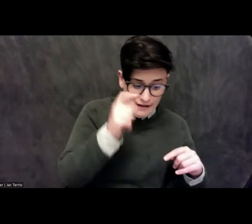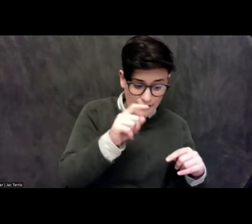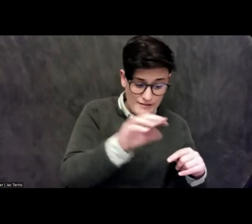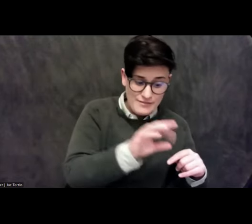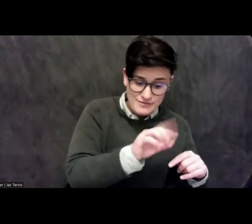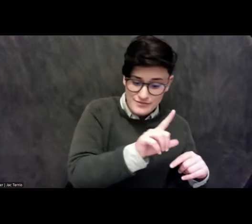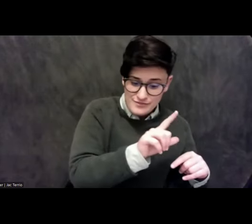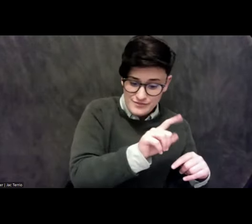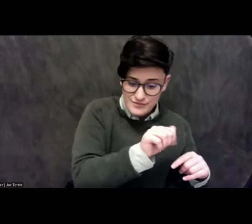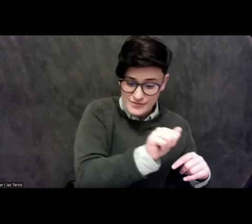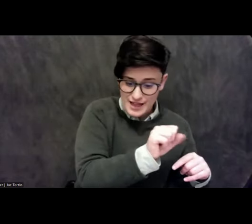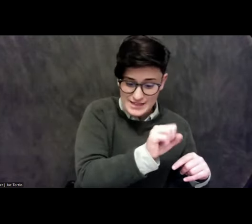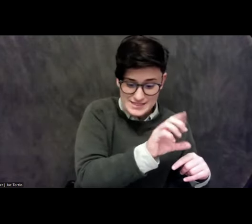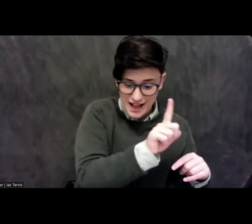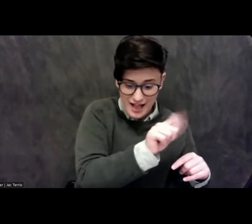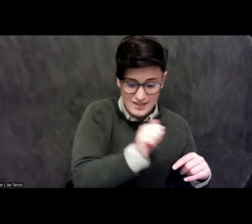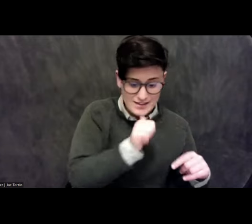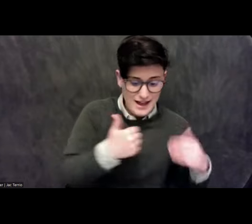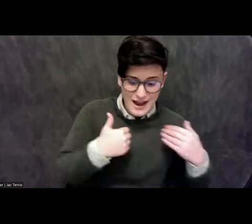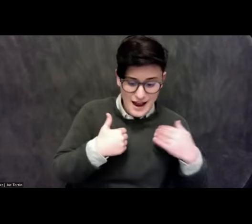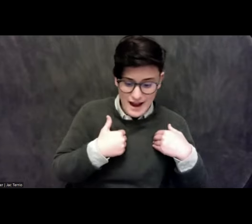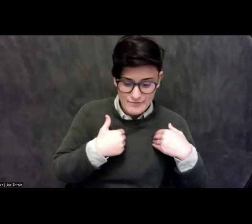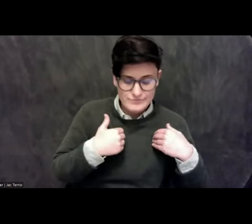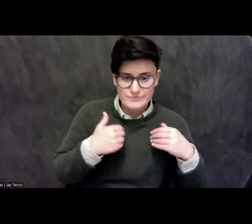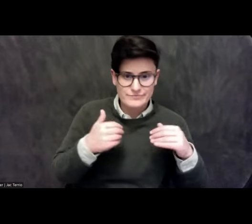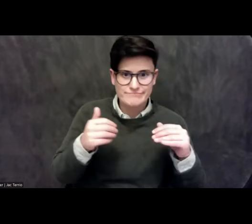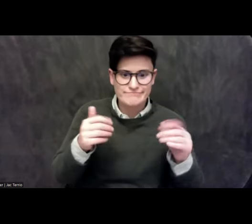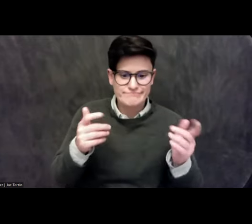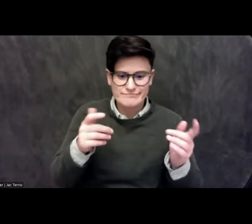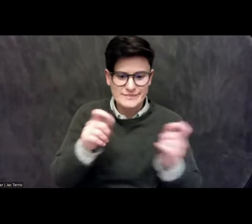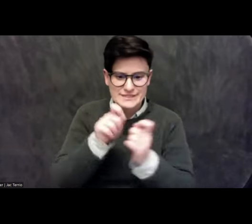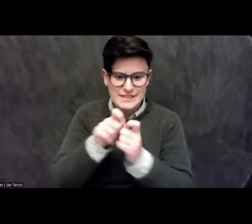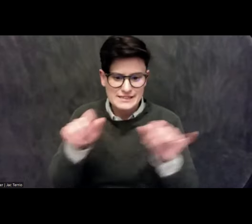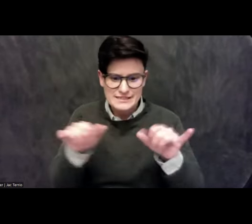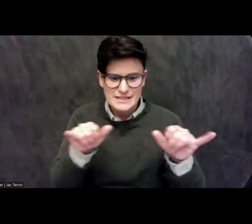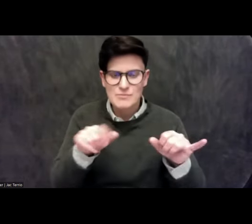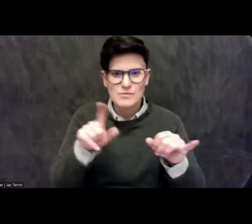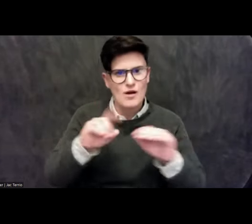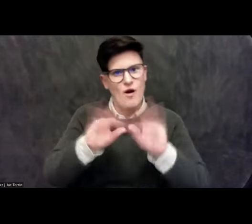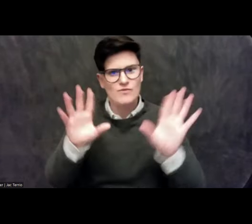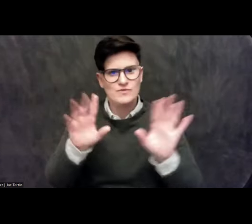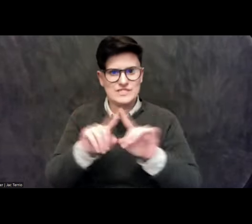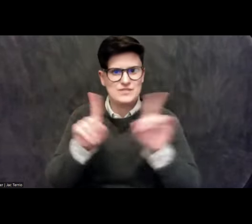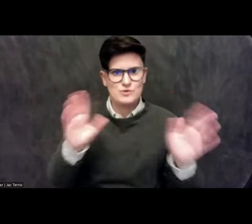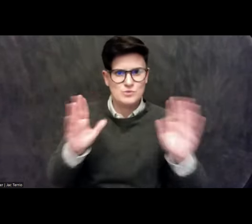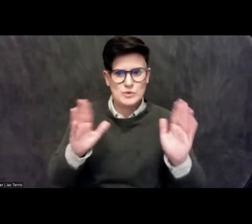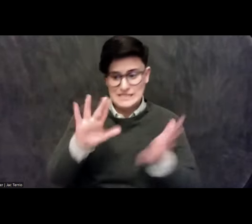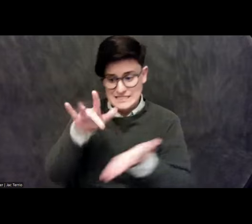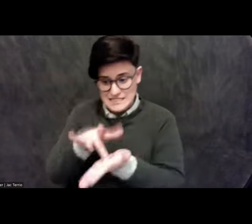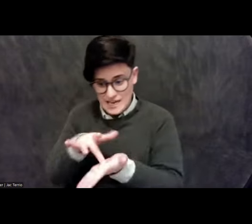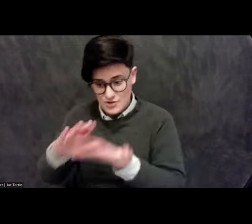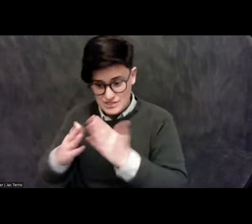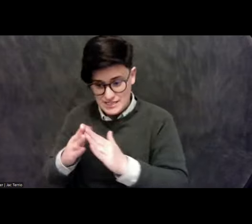does. There's obvious, you know, huge pyramids. And there's an obvious difference between the center of the city and the outskirts, where in